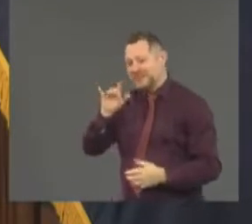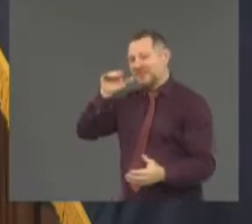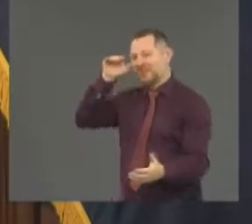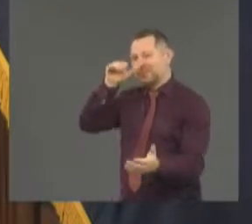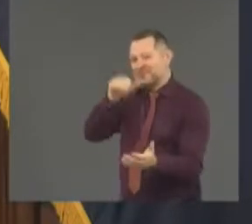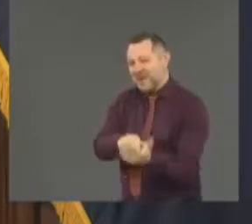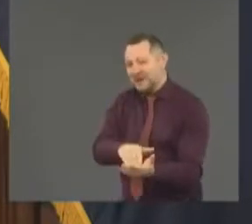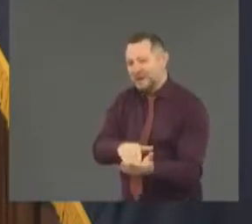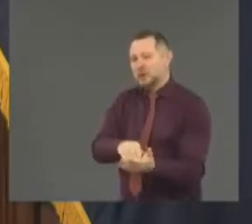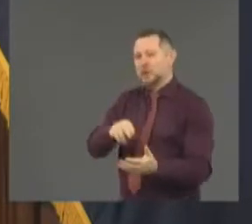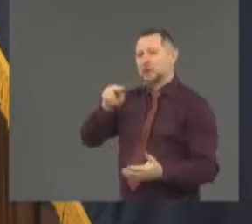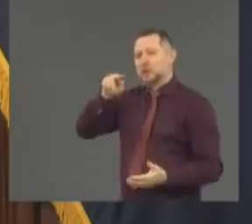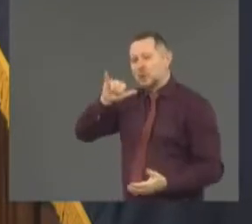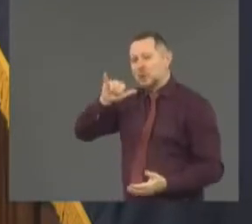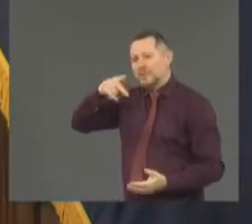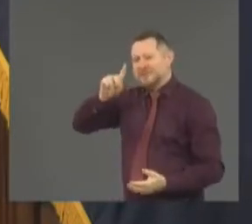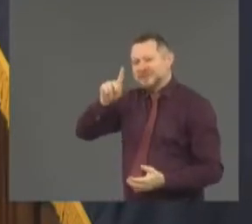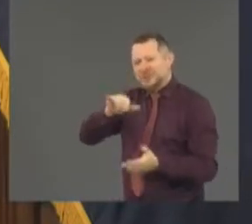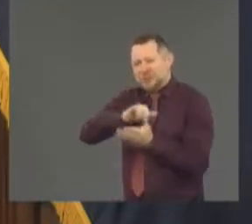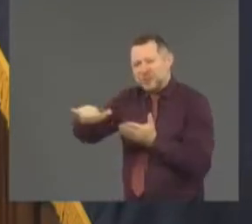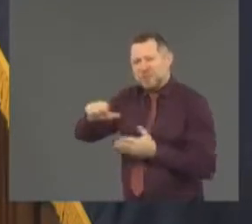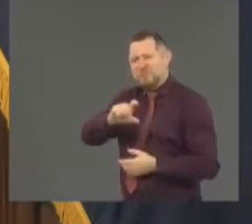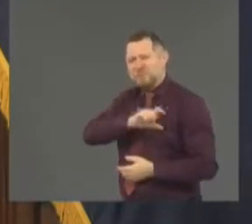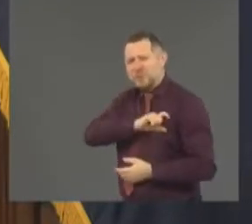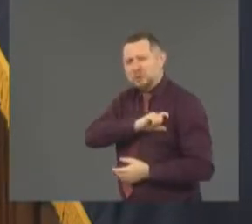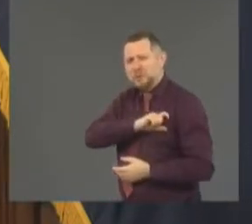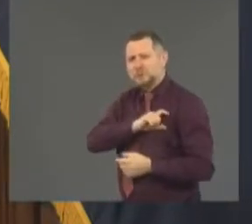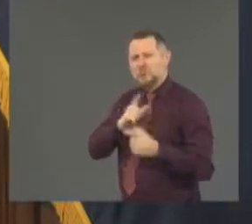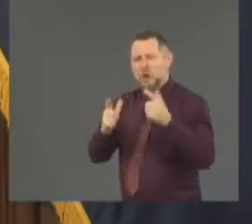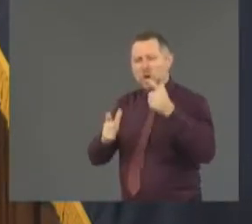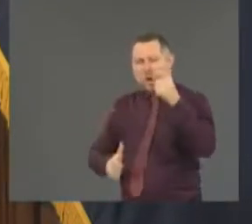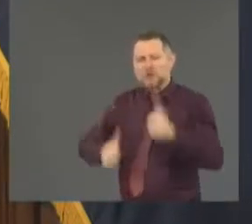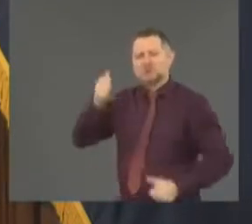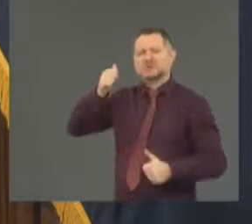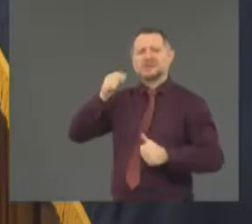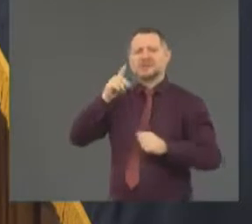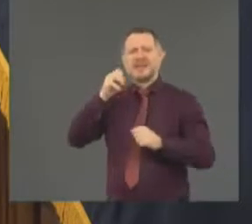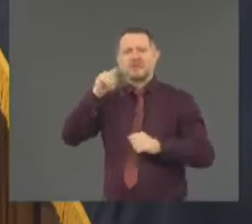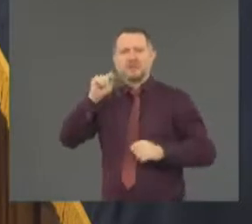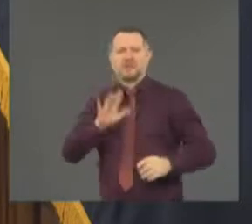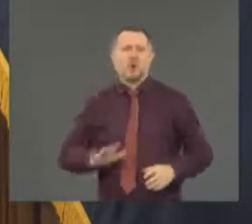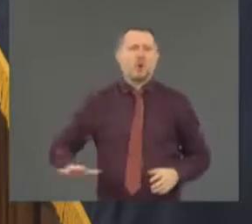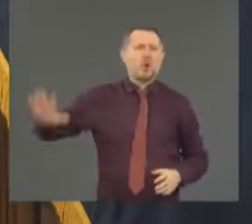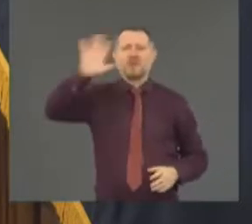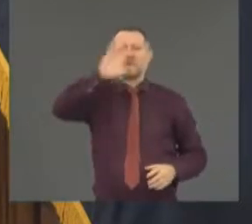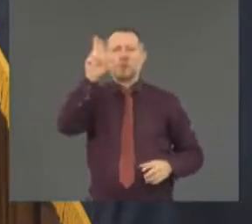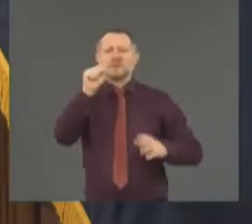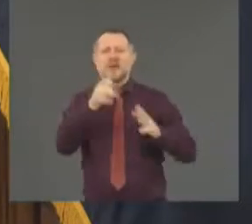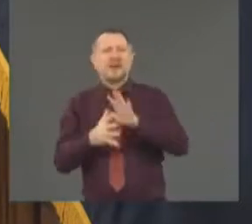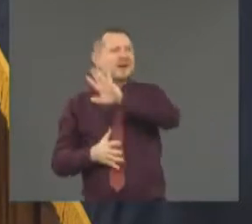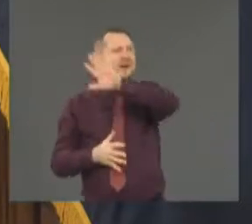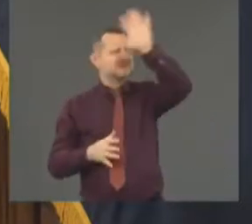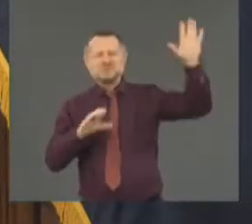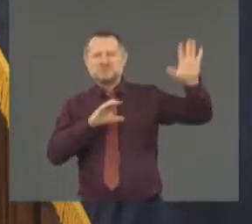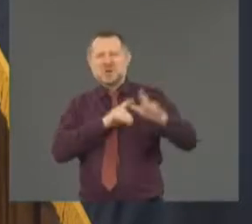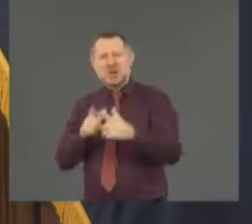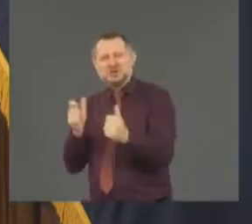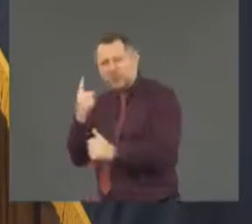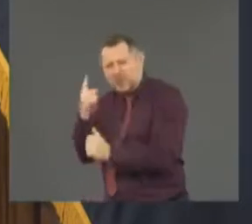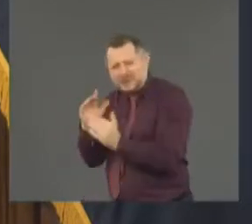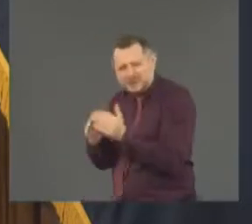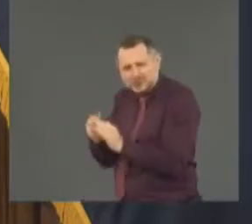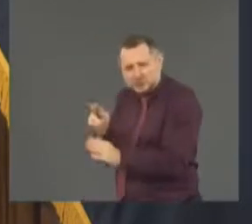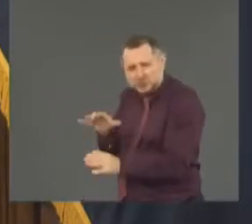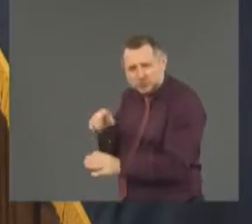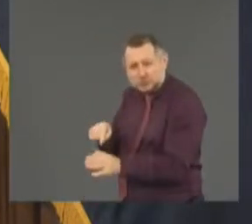It is the largest police department in the United States of America. Use